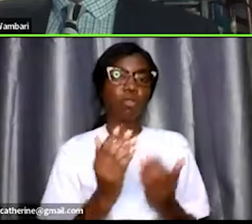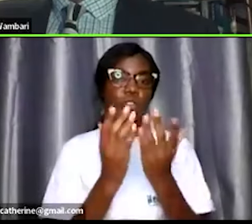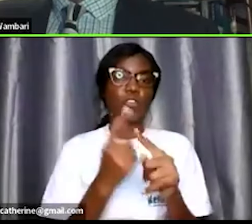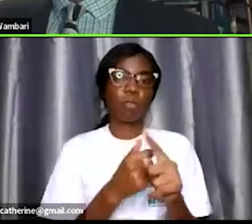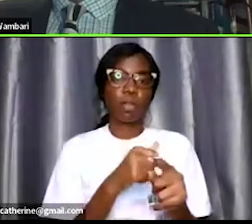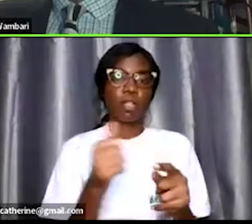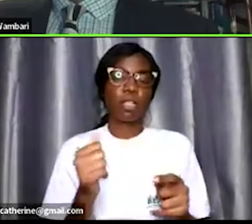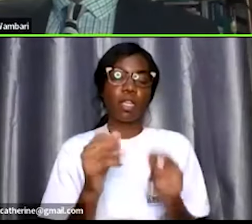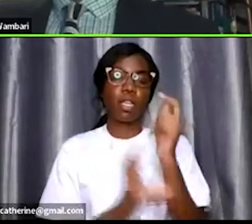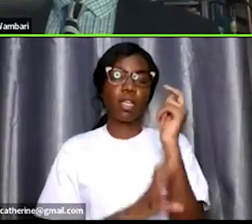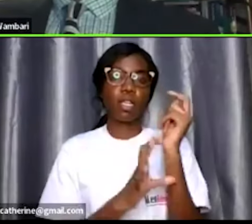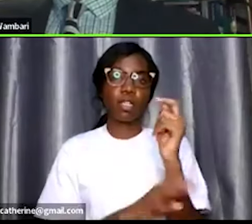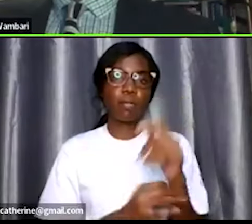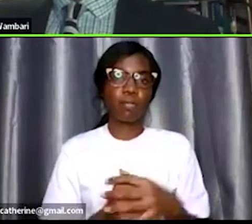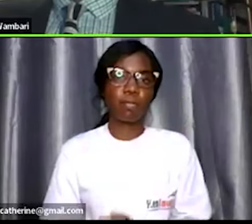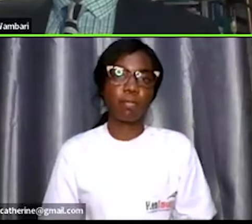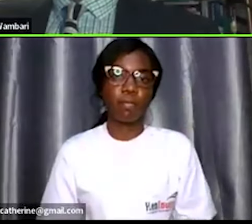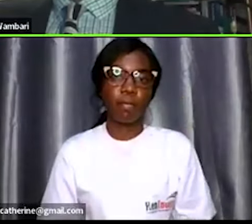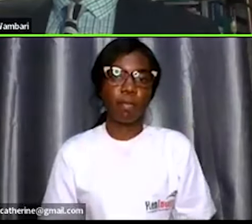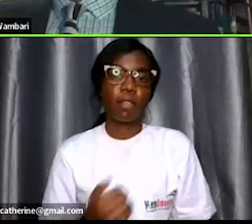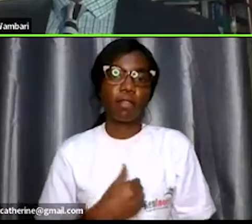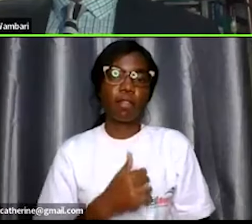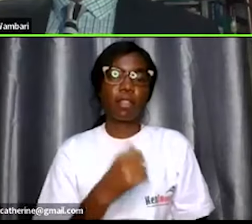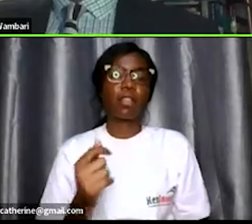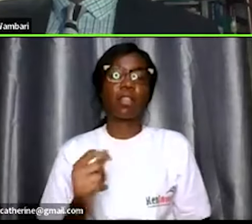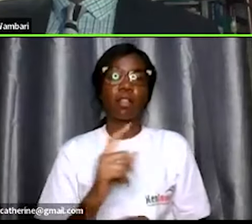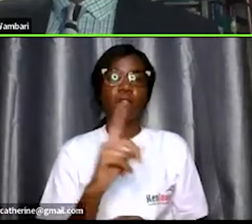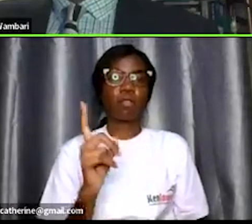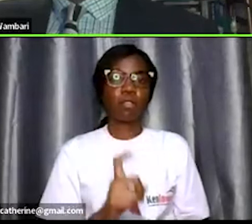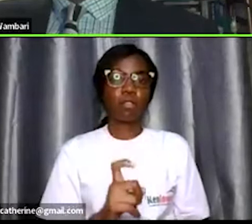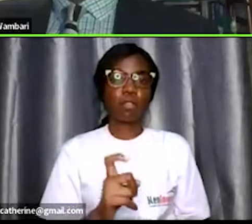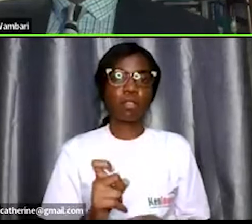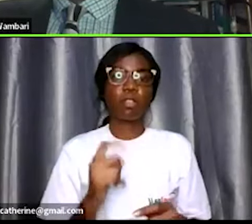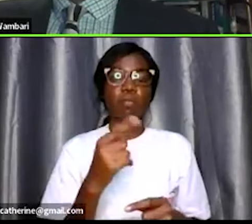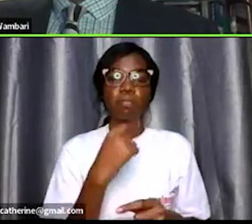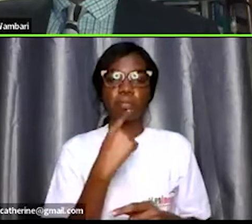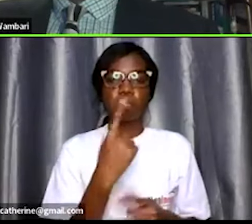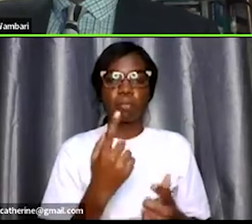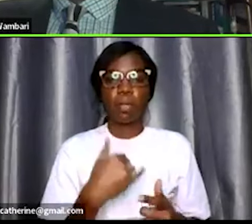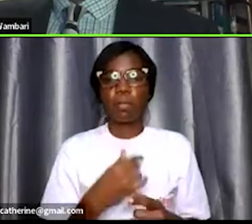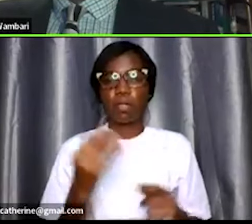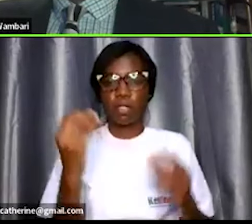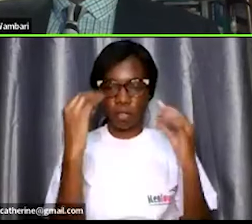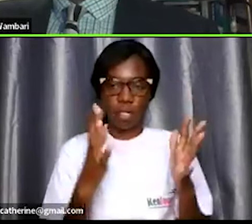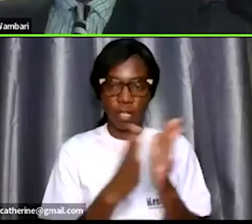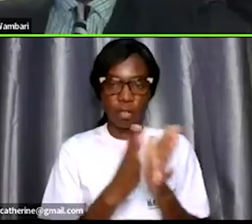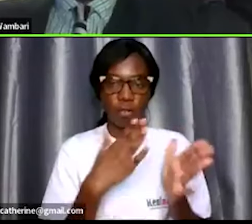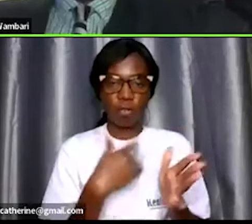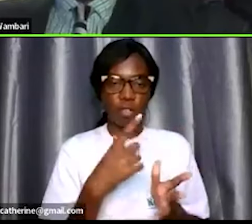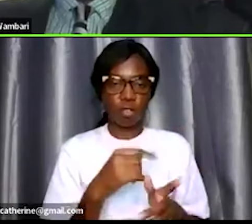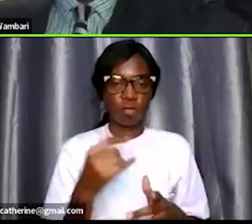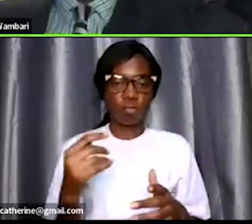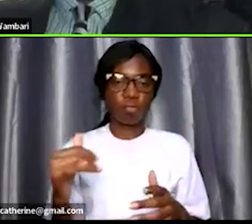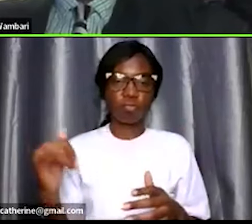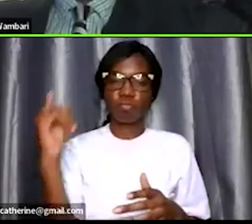uh there's another question here uh we're saying i'm a student and i want to go to abroad immediately